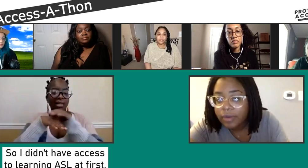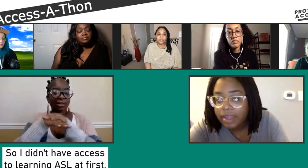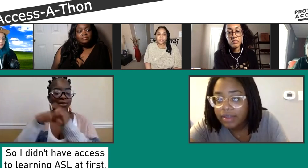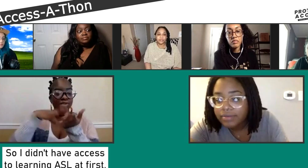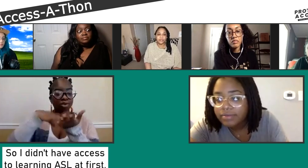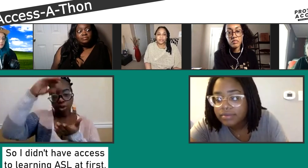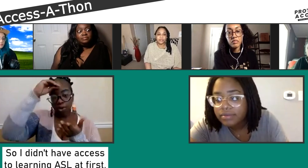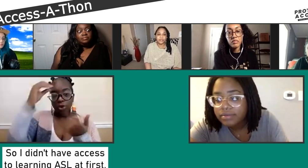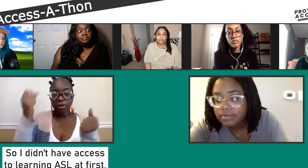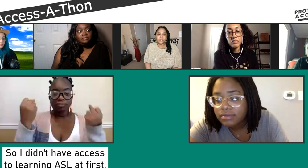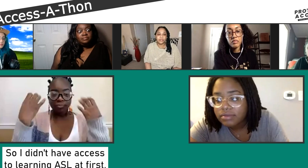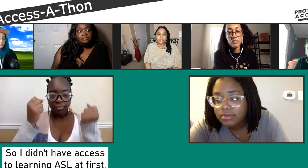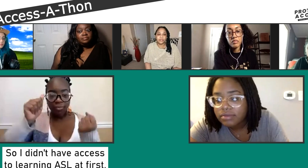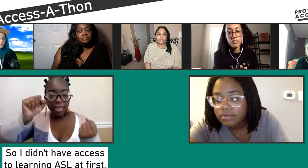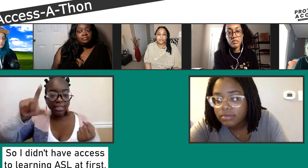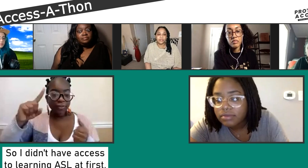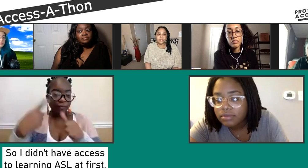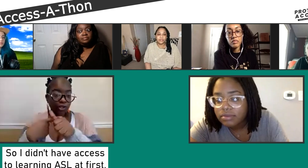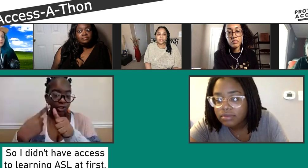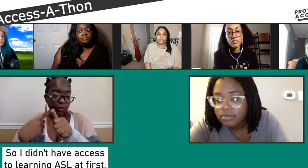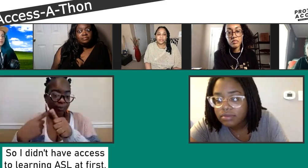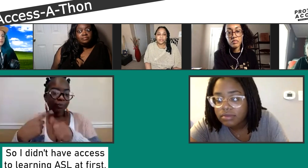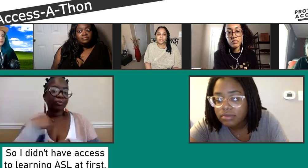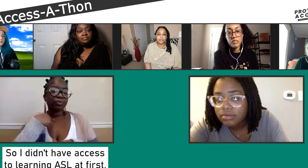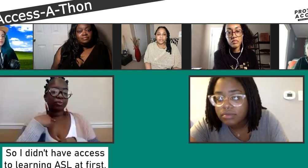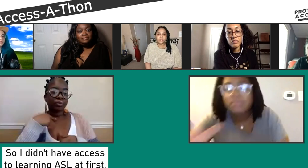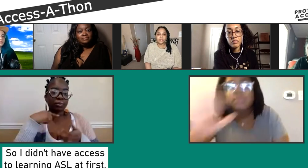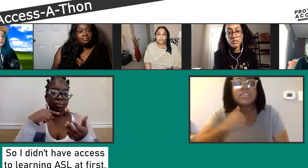I'm sorry. Interpreter's internet is glitching for a second.